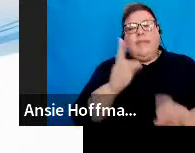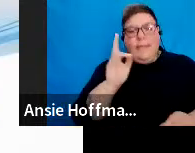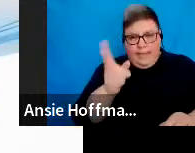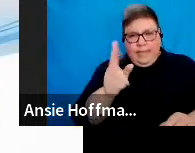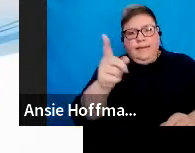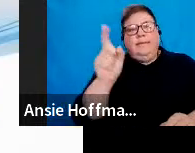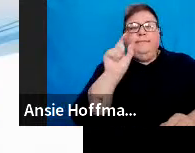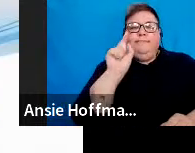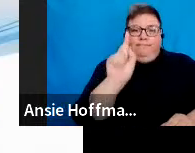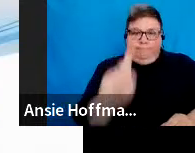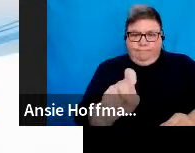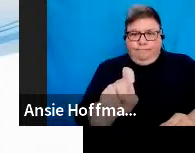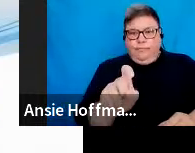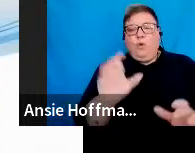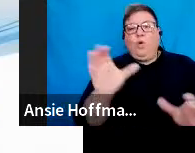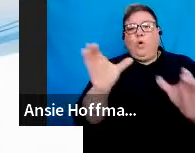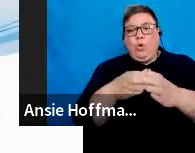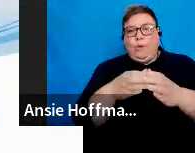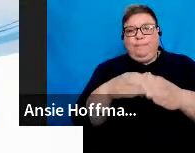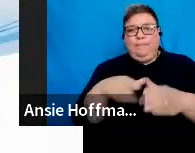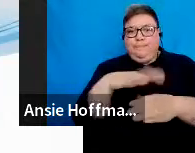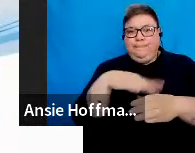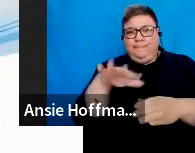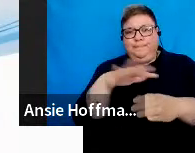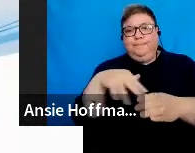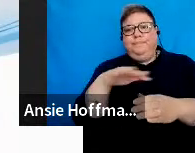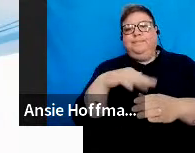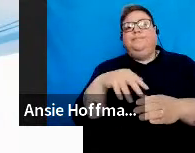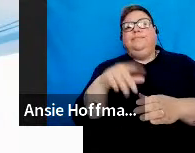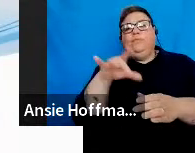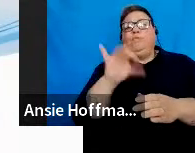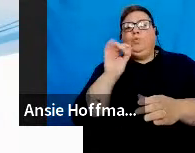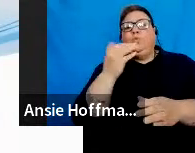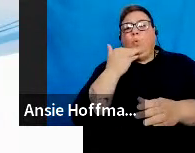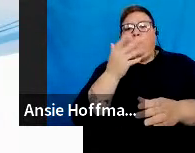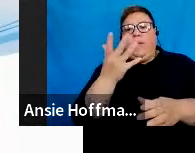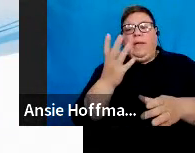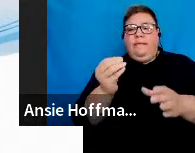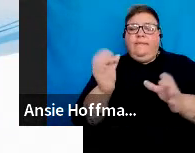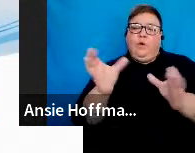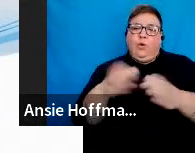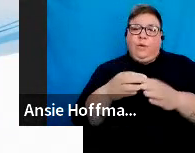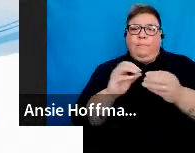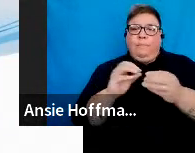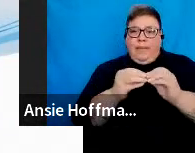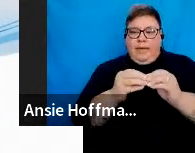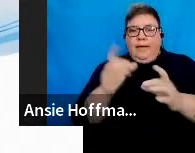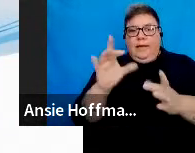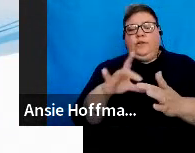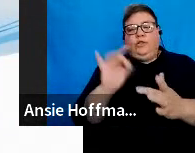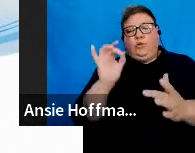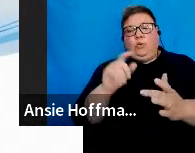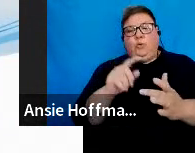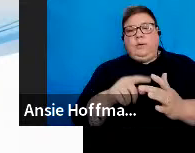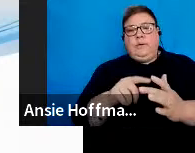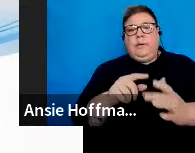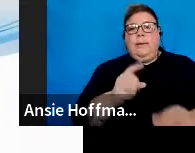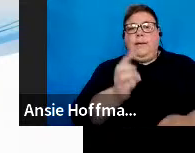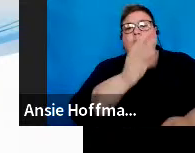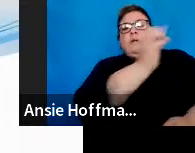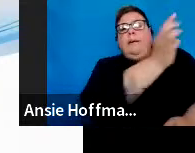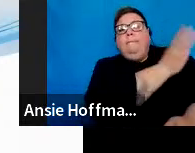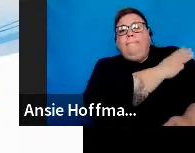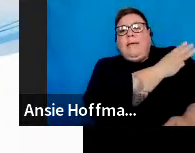details section where you see your group that you've created, which is the tax directives, you're going to click on the manage users